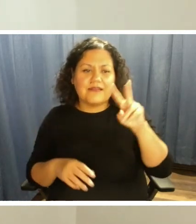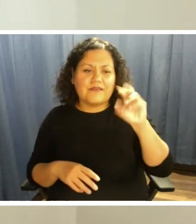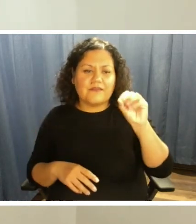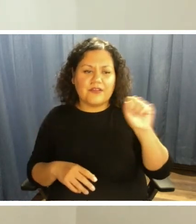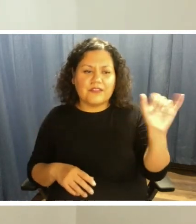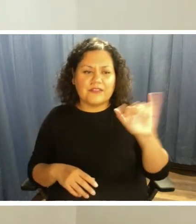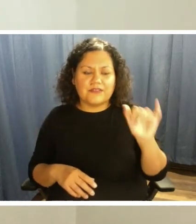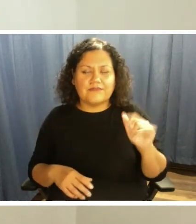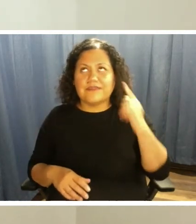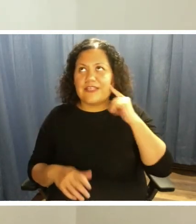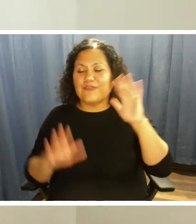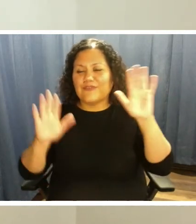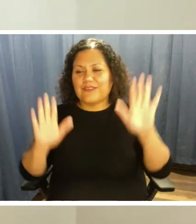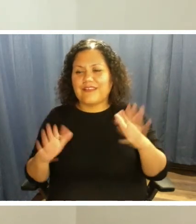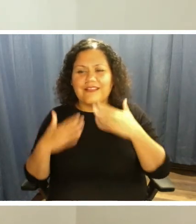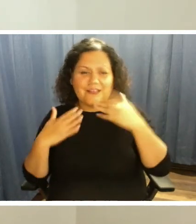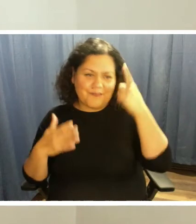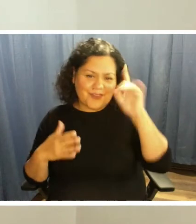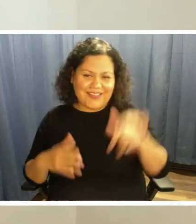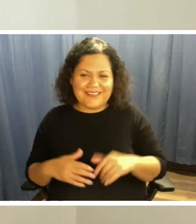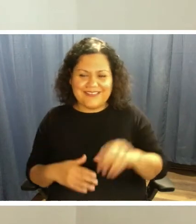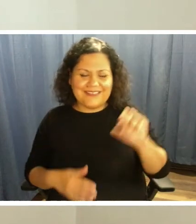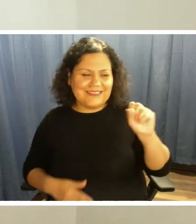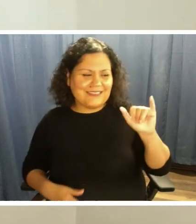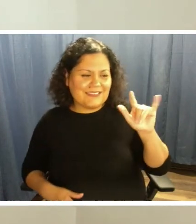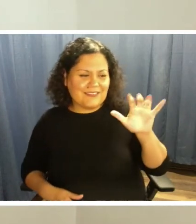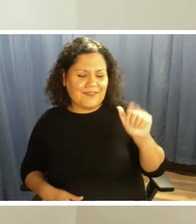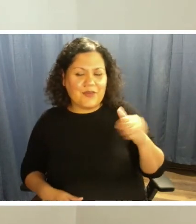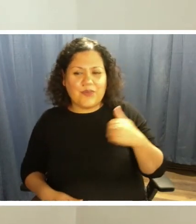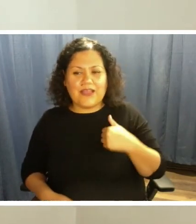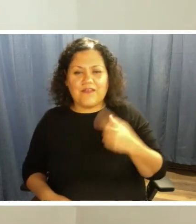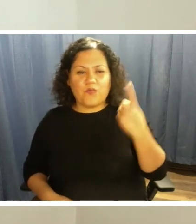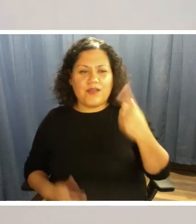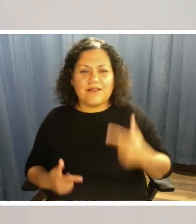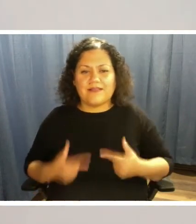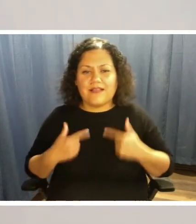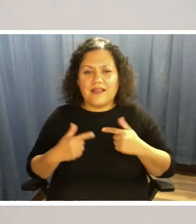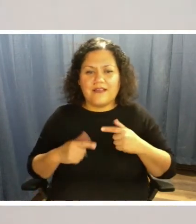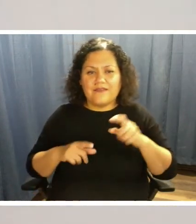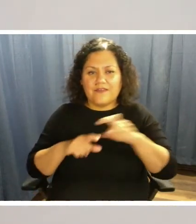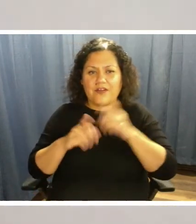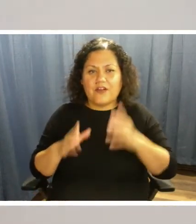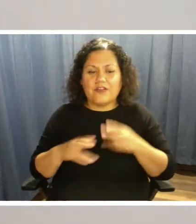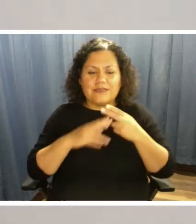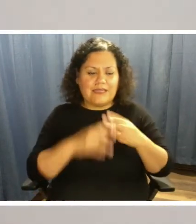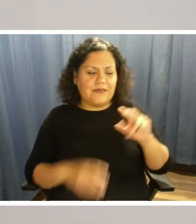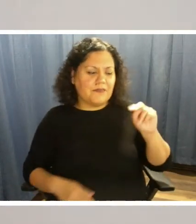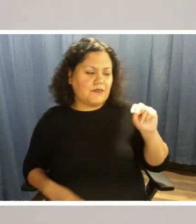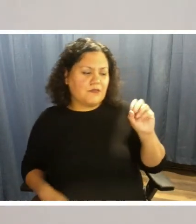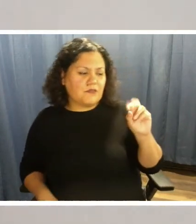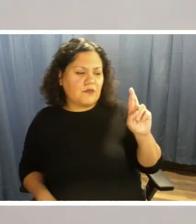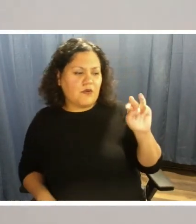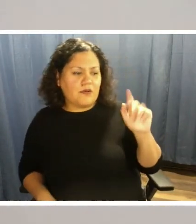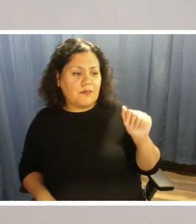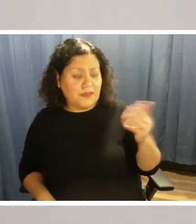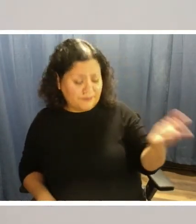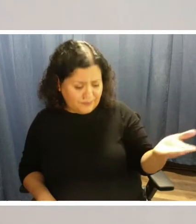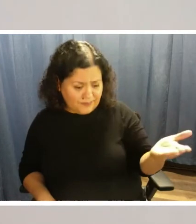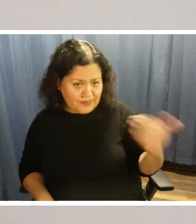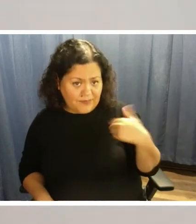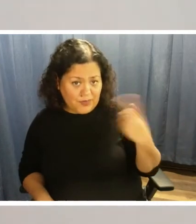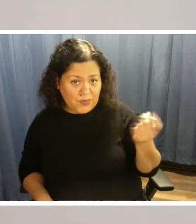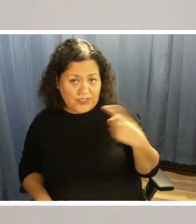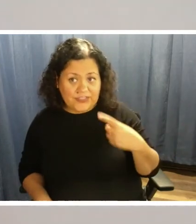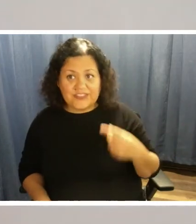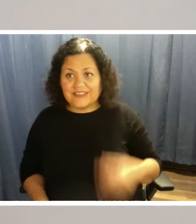Sounds good. Thanks. Thanks for that, Sylvia. So we have a live caller on the line. Norma, you've got a question for us. Yeah.